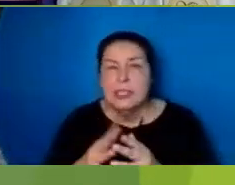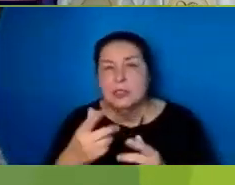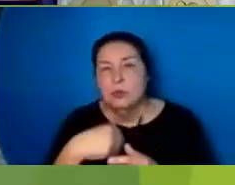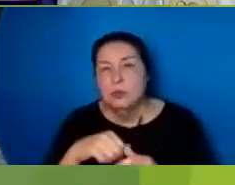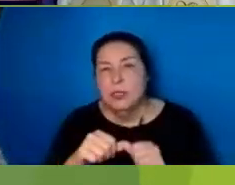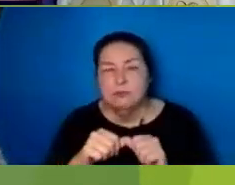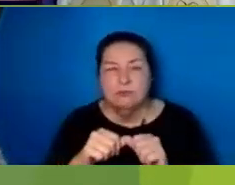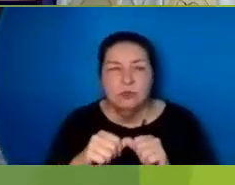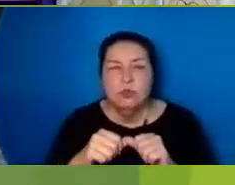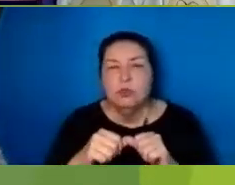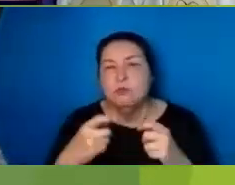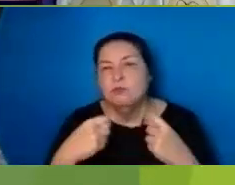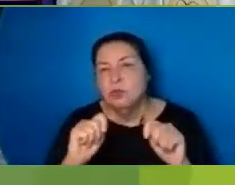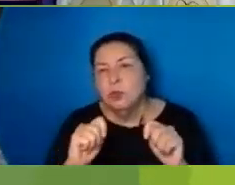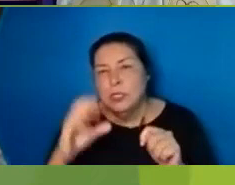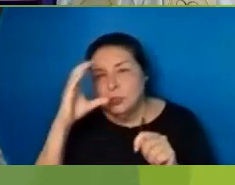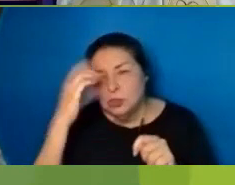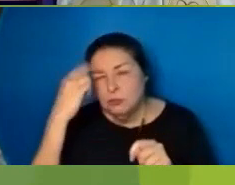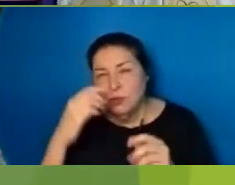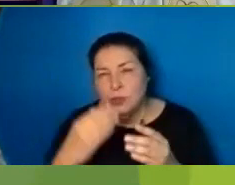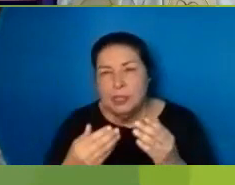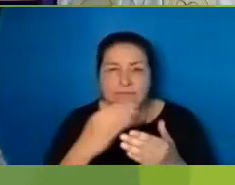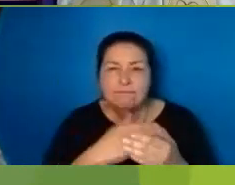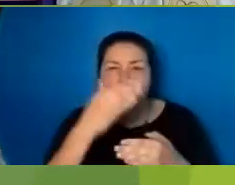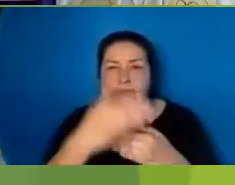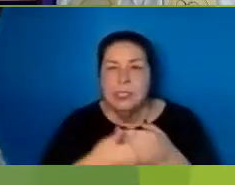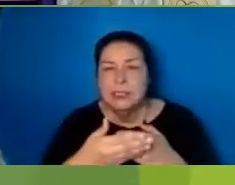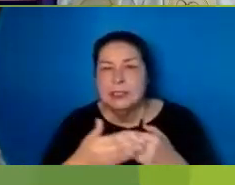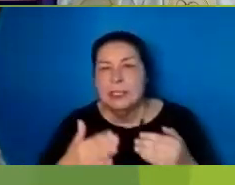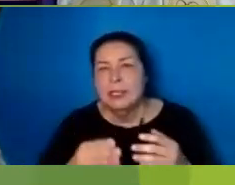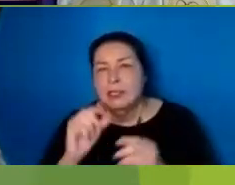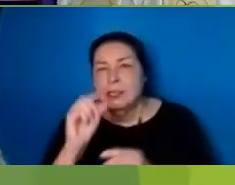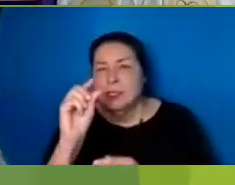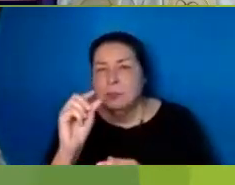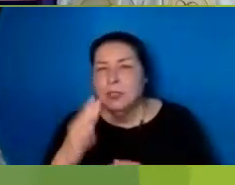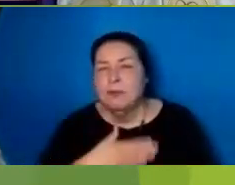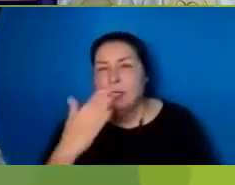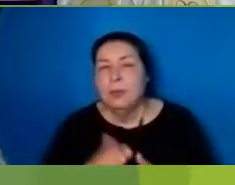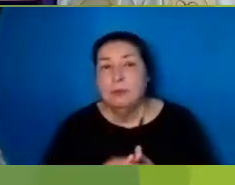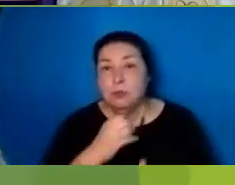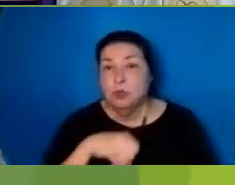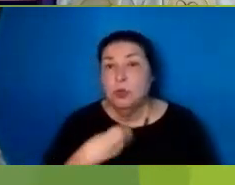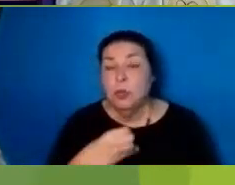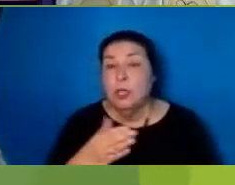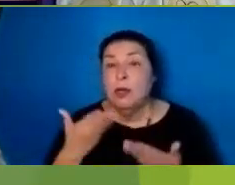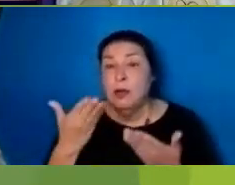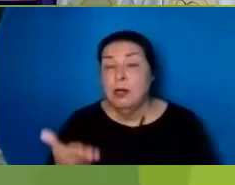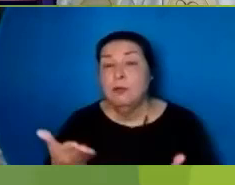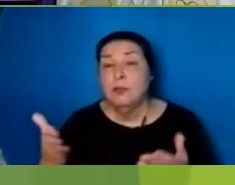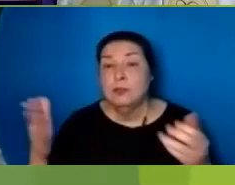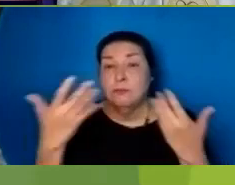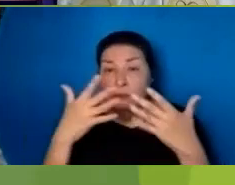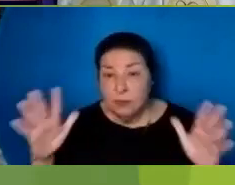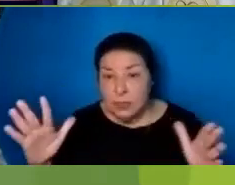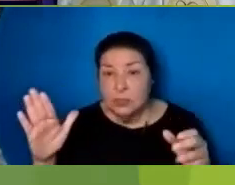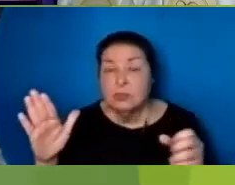that next pellet Joy We are surprised by joy Because joy offers completion Because joy